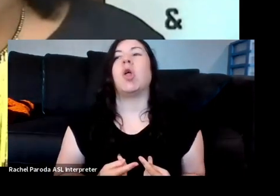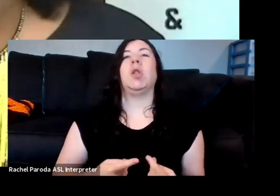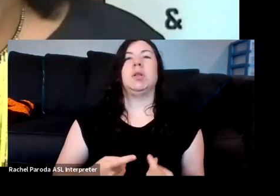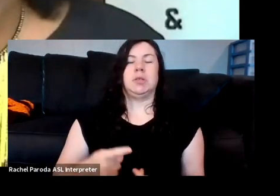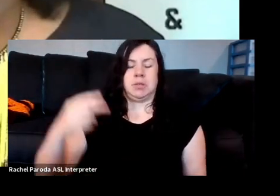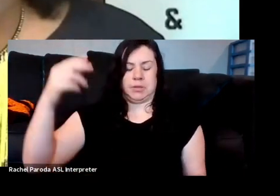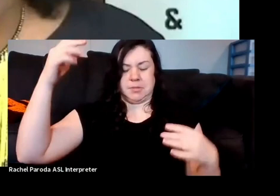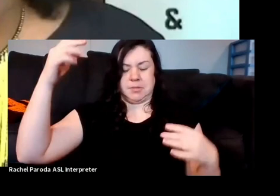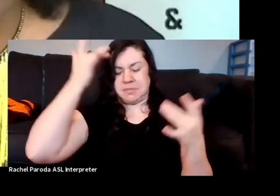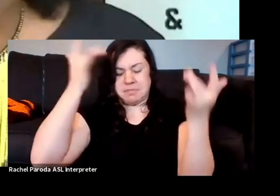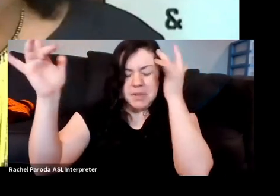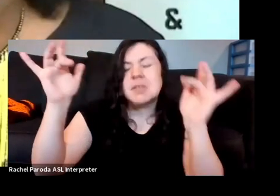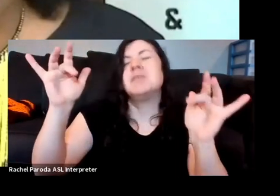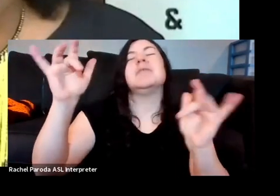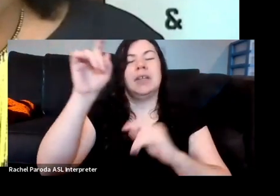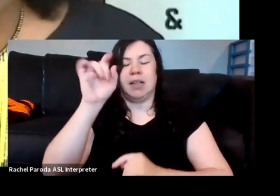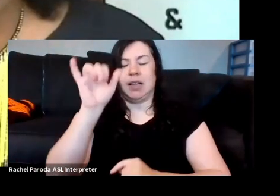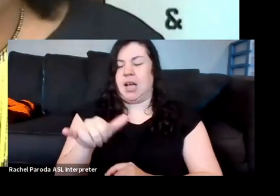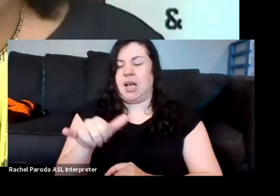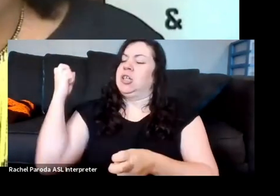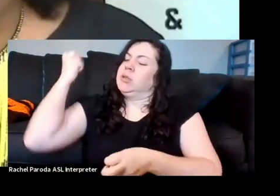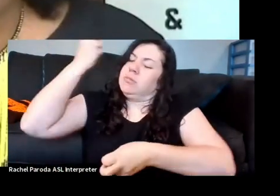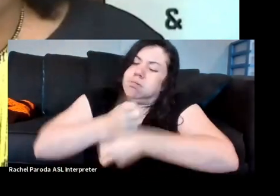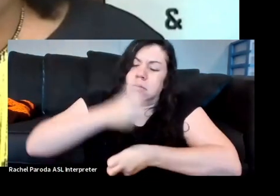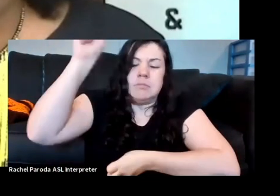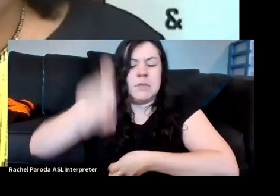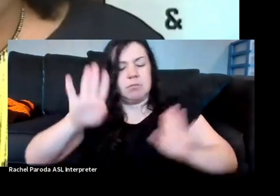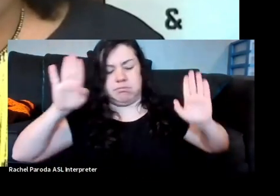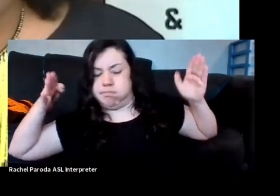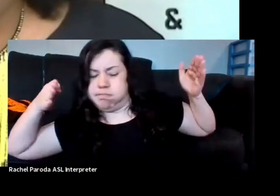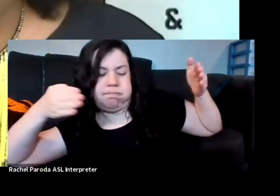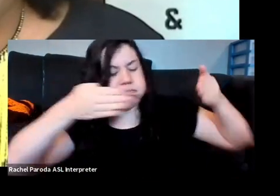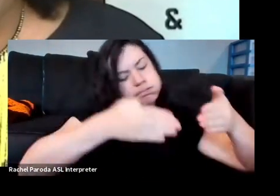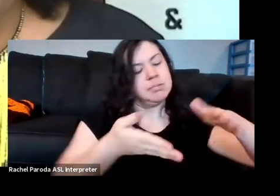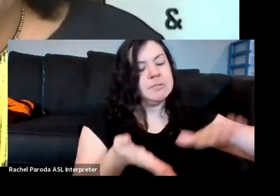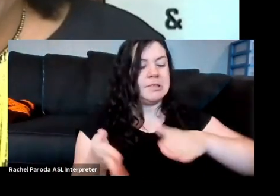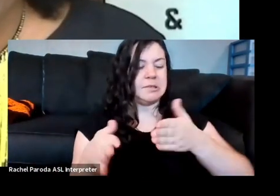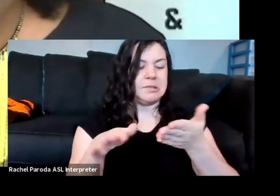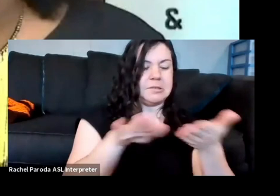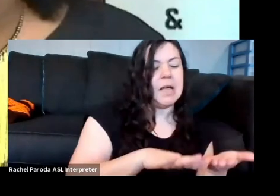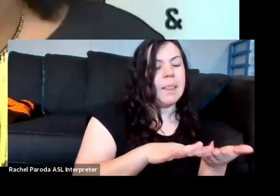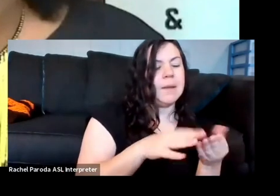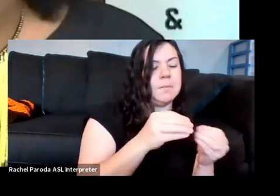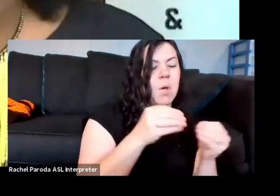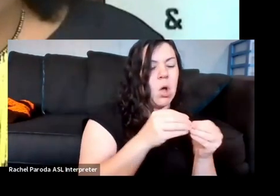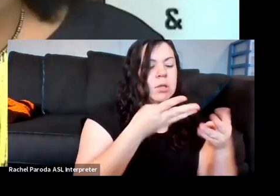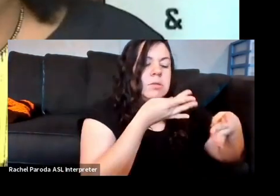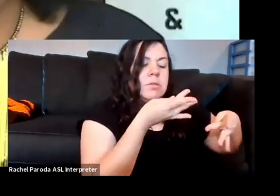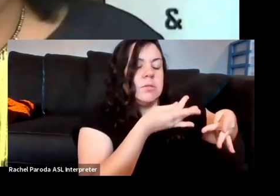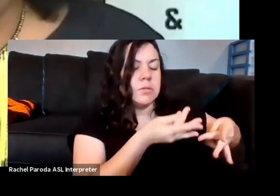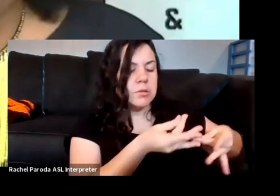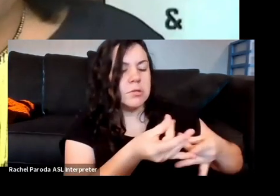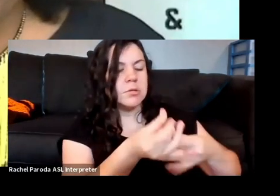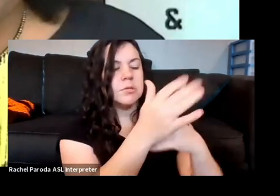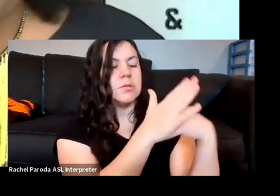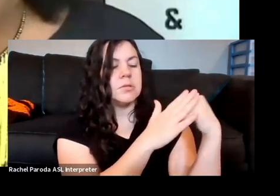demands vigilant attendance to the needs of the dying, to ease their way, and also to the needs of